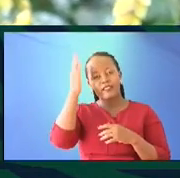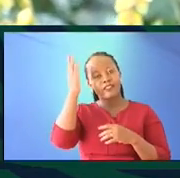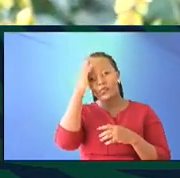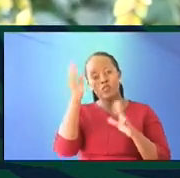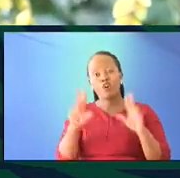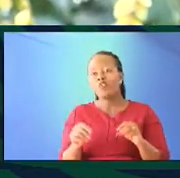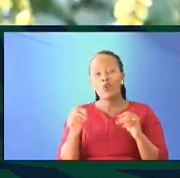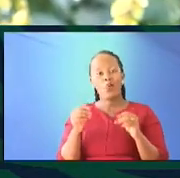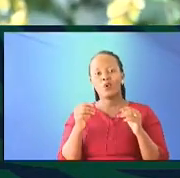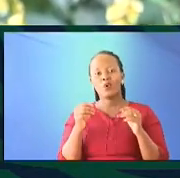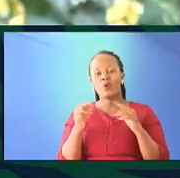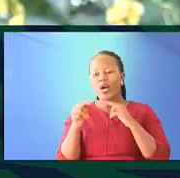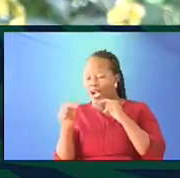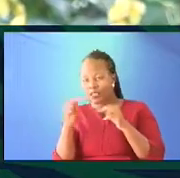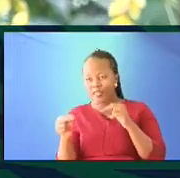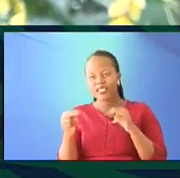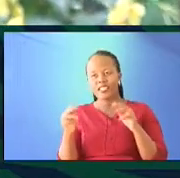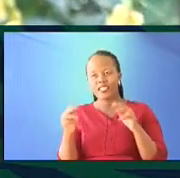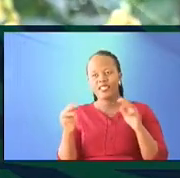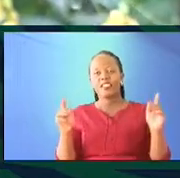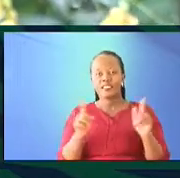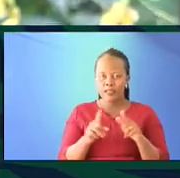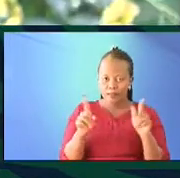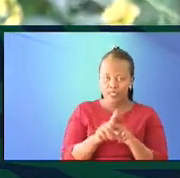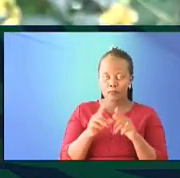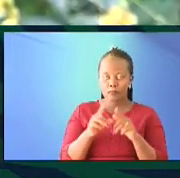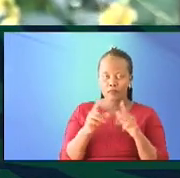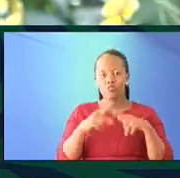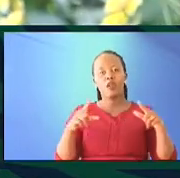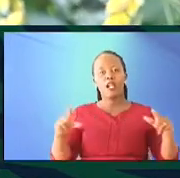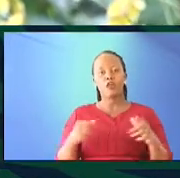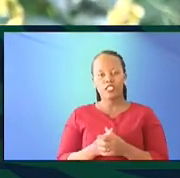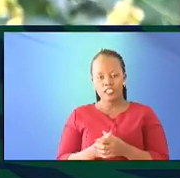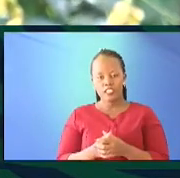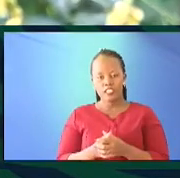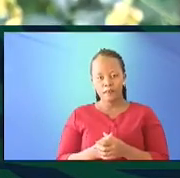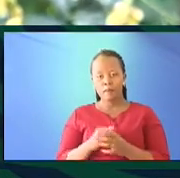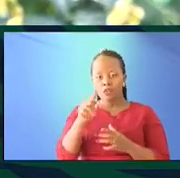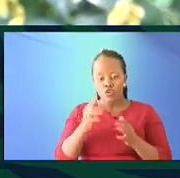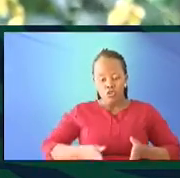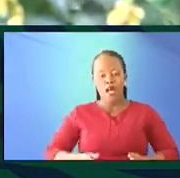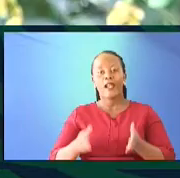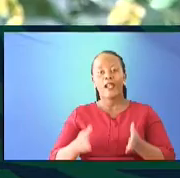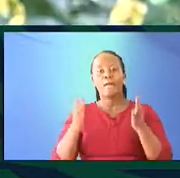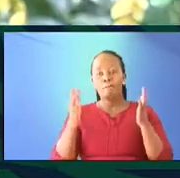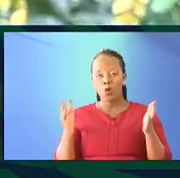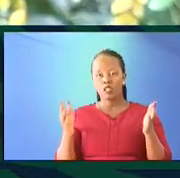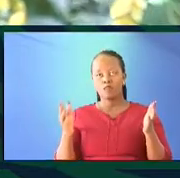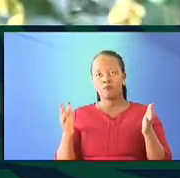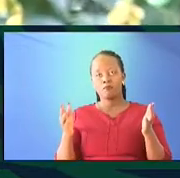There is no argument about it. The same applies to language. You are born into